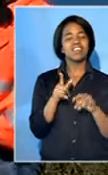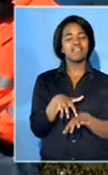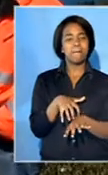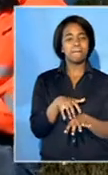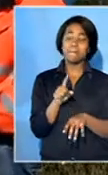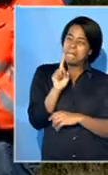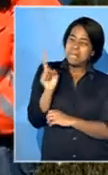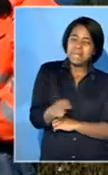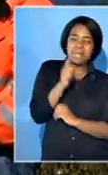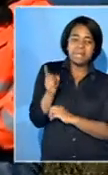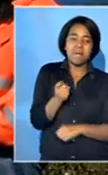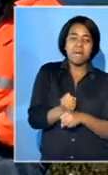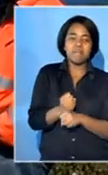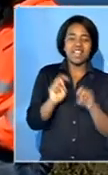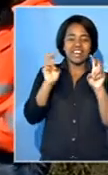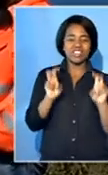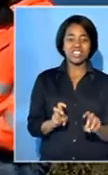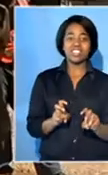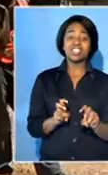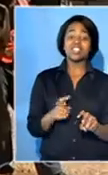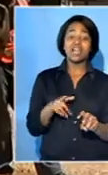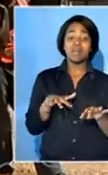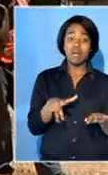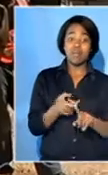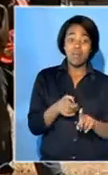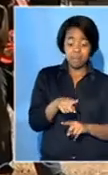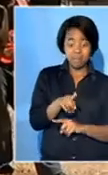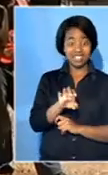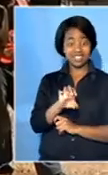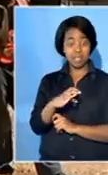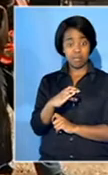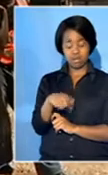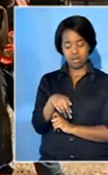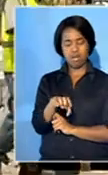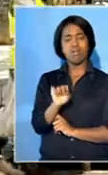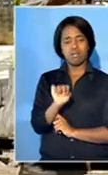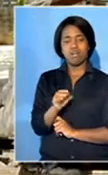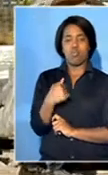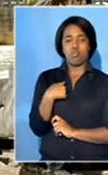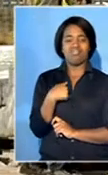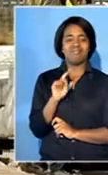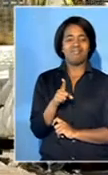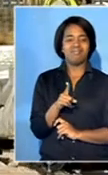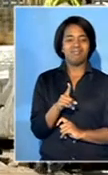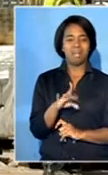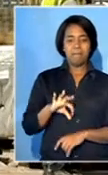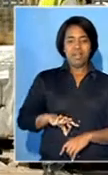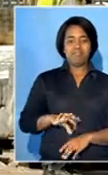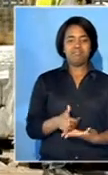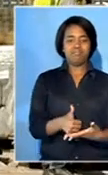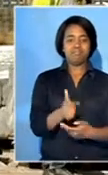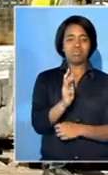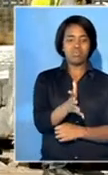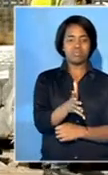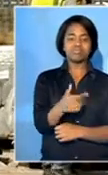Local residents are set to benefit in the long term too. Each wind farm must put at least 2% of its dividends in a